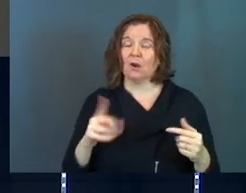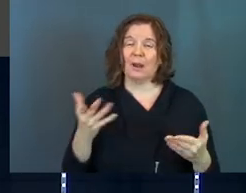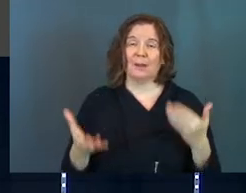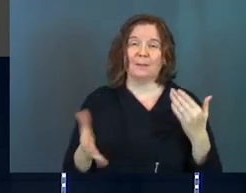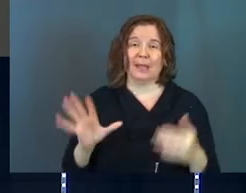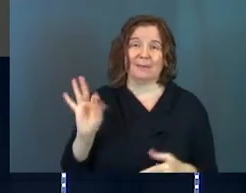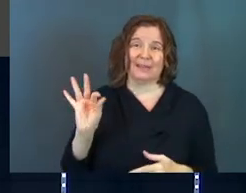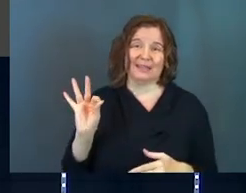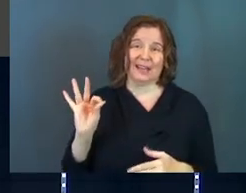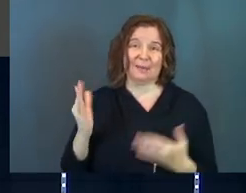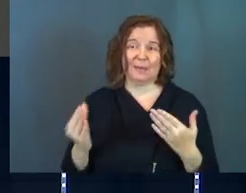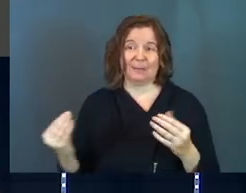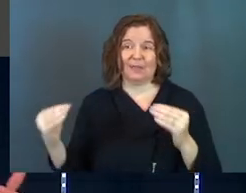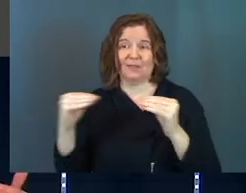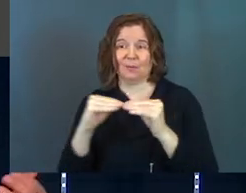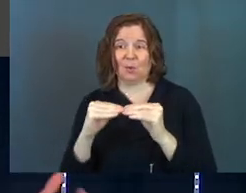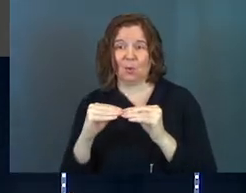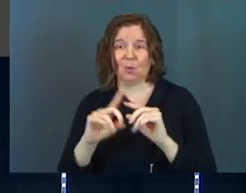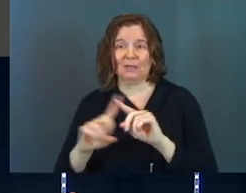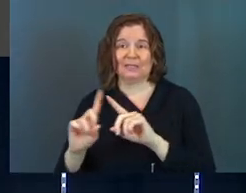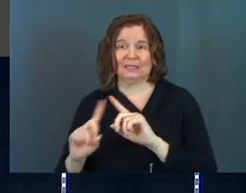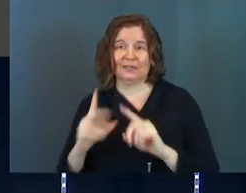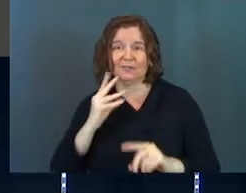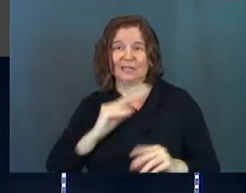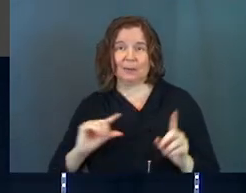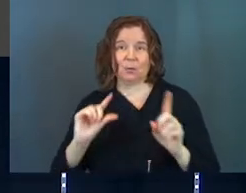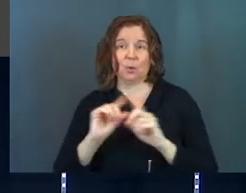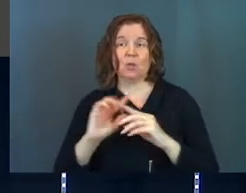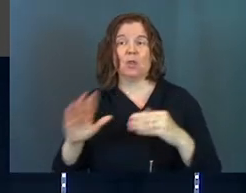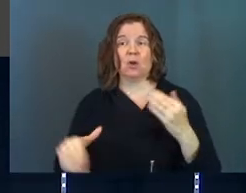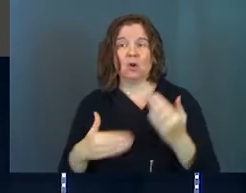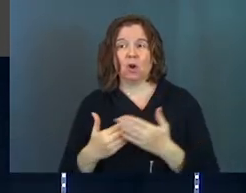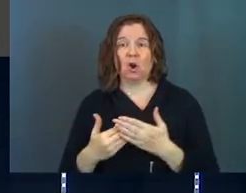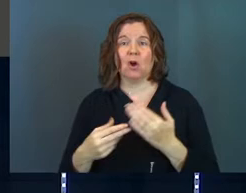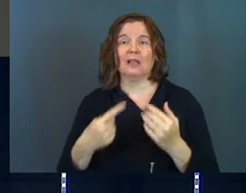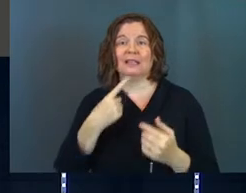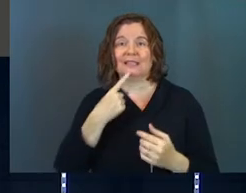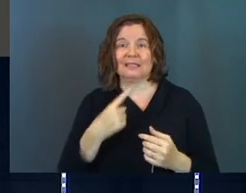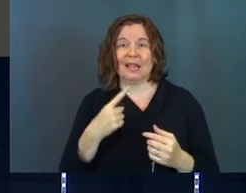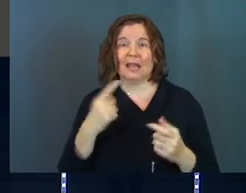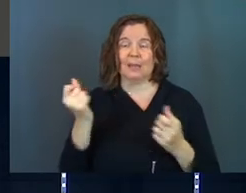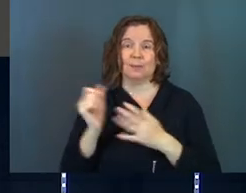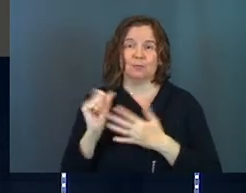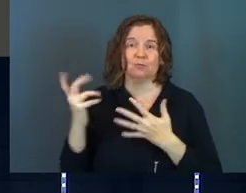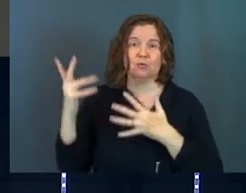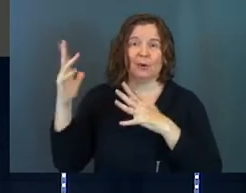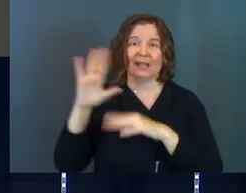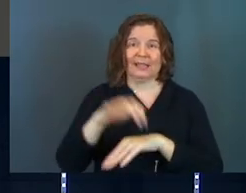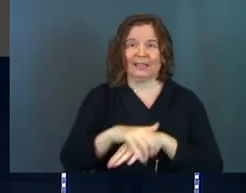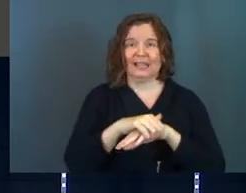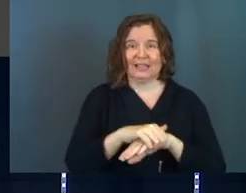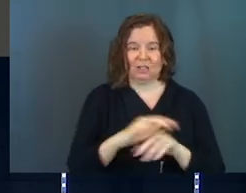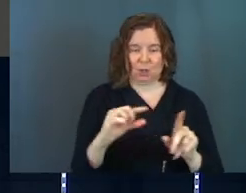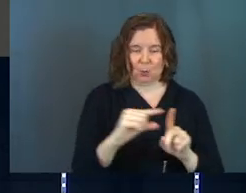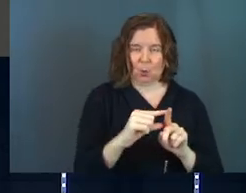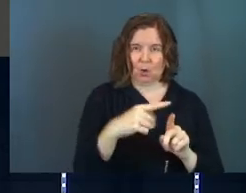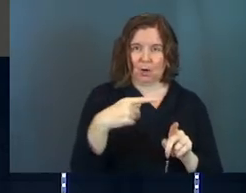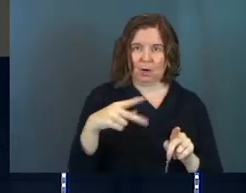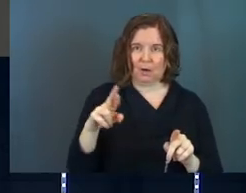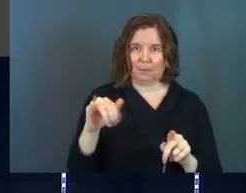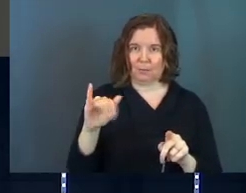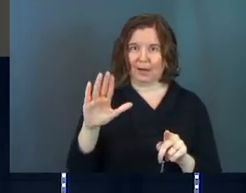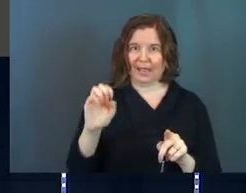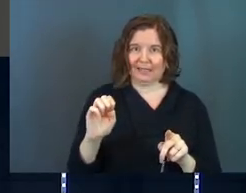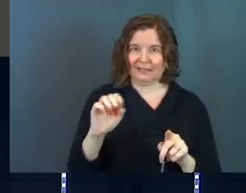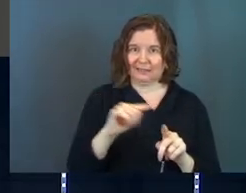maybe nine, maybe even more different Hebrew words that all say praise in your English Bible. Just like when you're